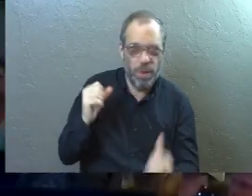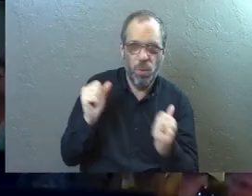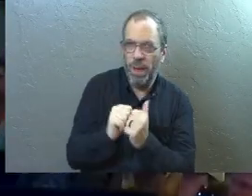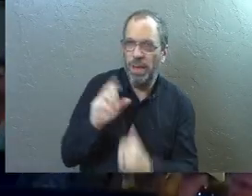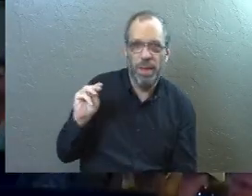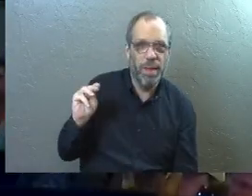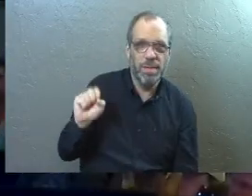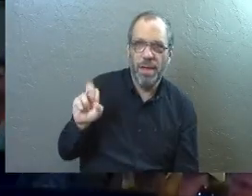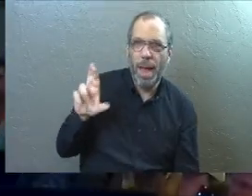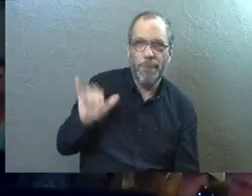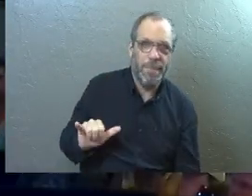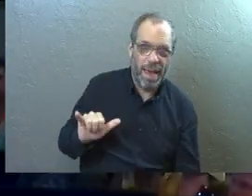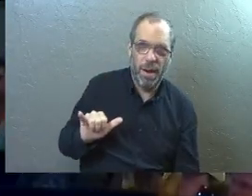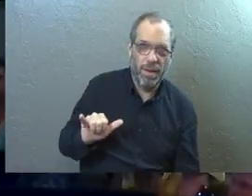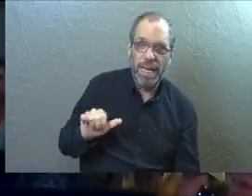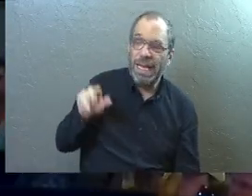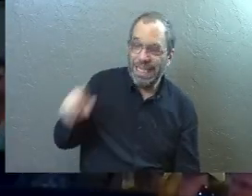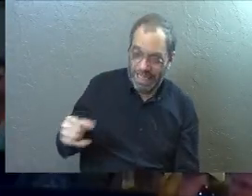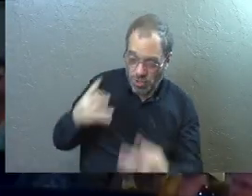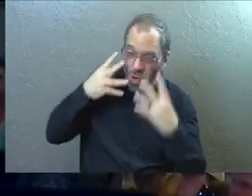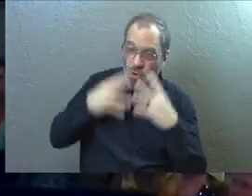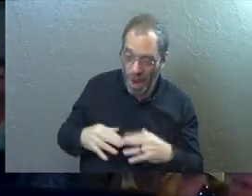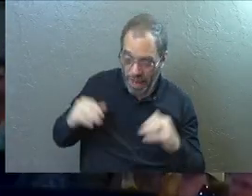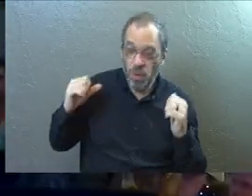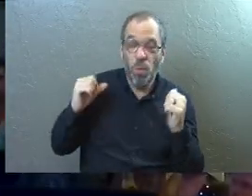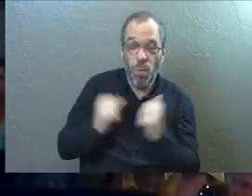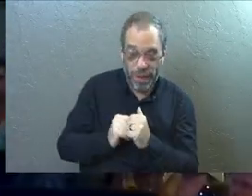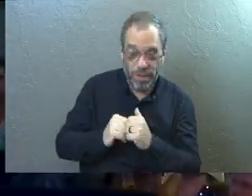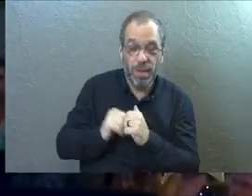because he's crying with her tears.